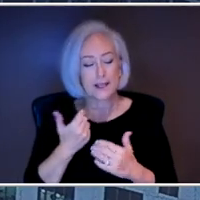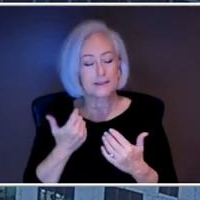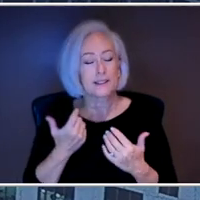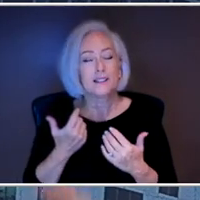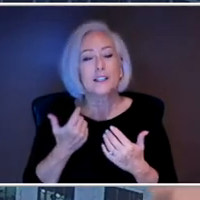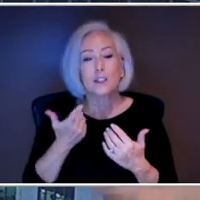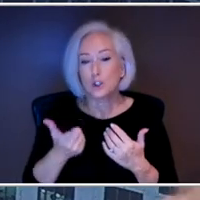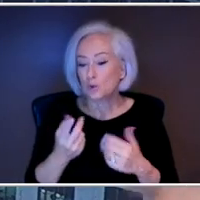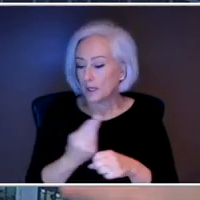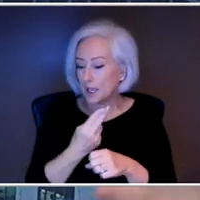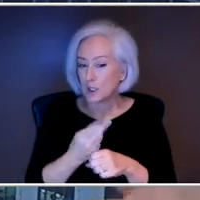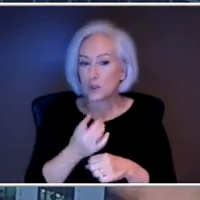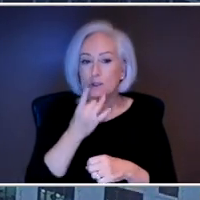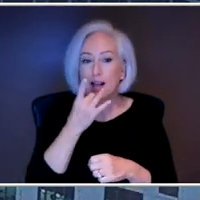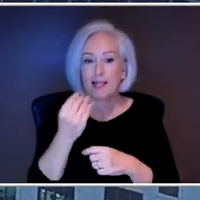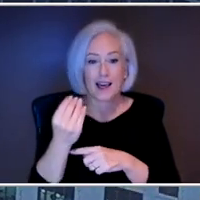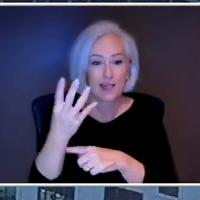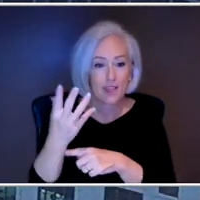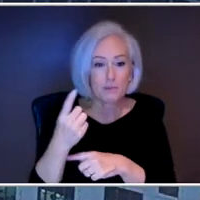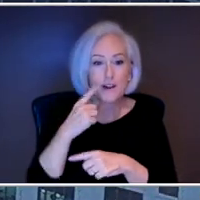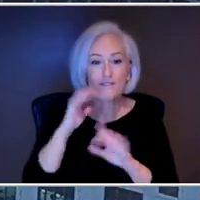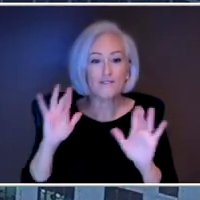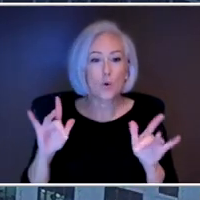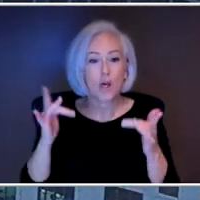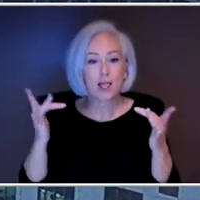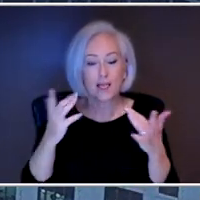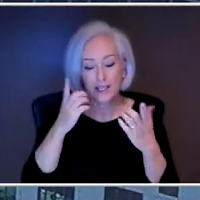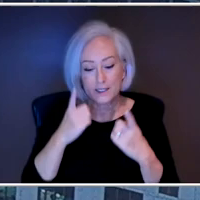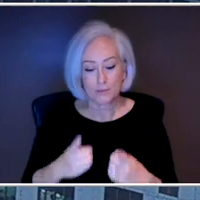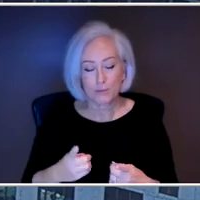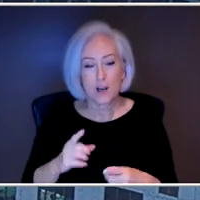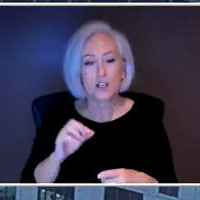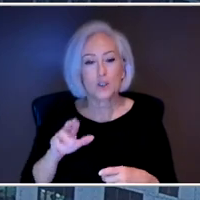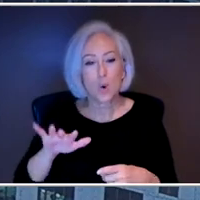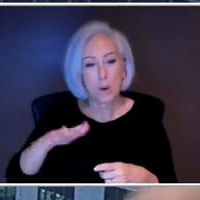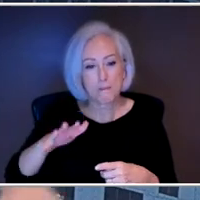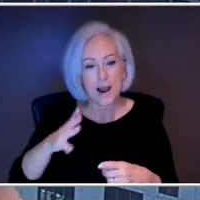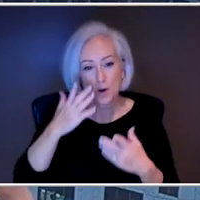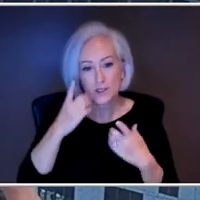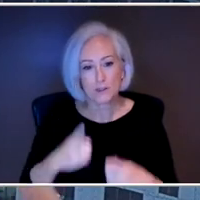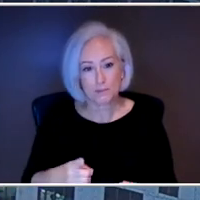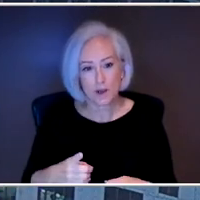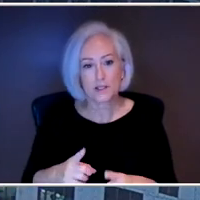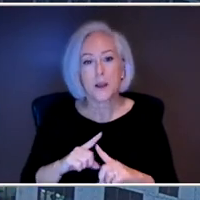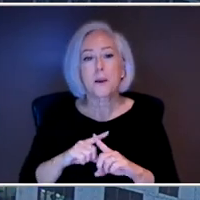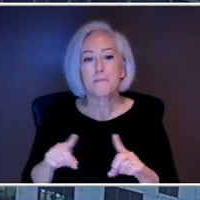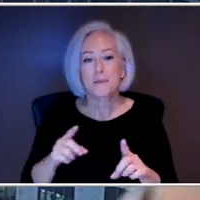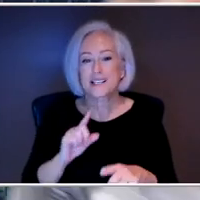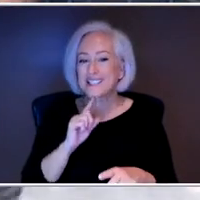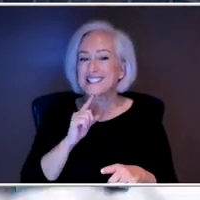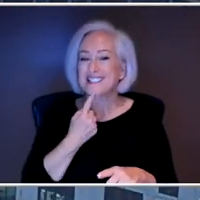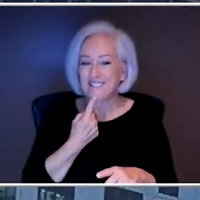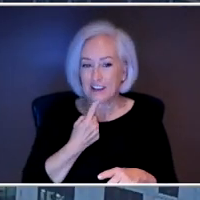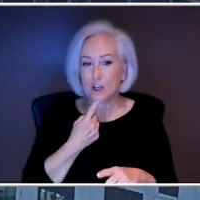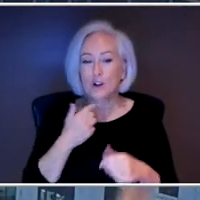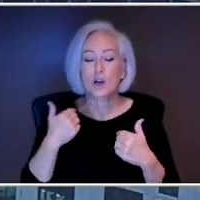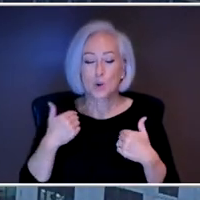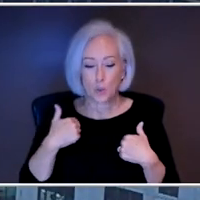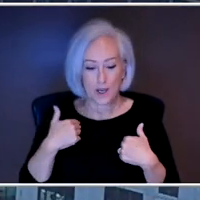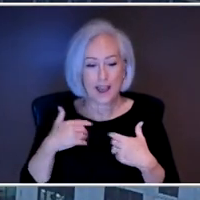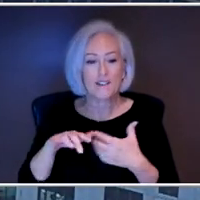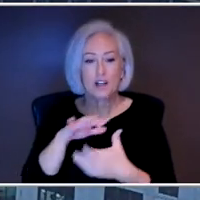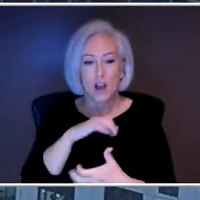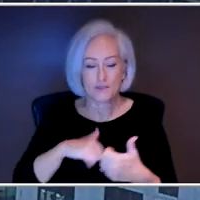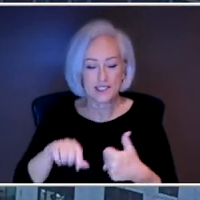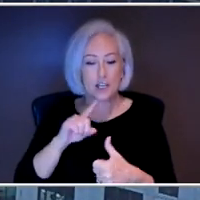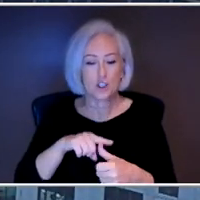mild depression or maybe mild, moderate depression. But for more moderate to severe depression, it is a combination approach, right? We're doing psychotherapy. We're doing medications.